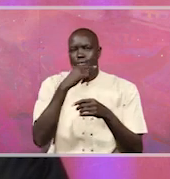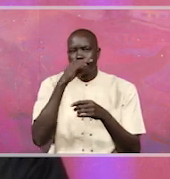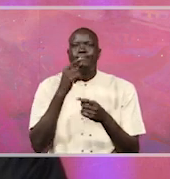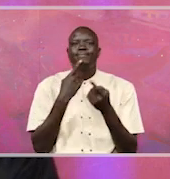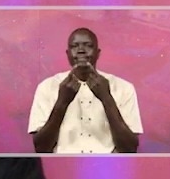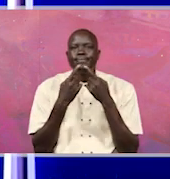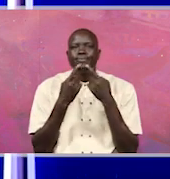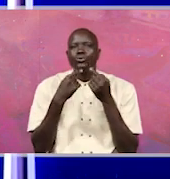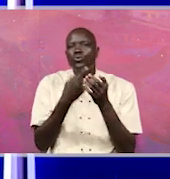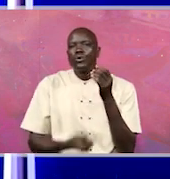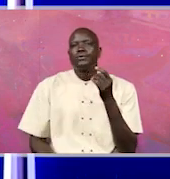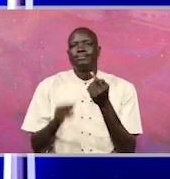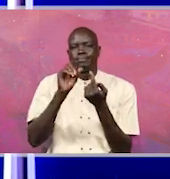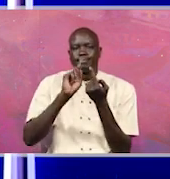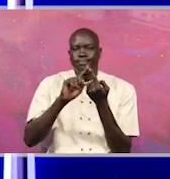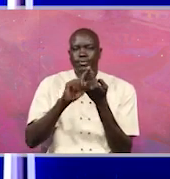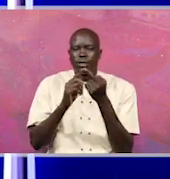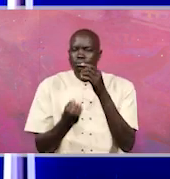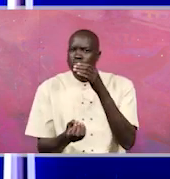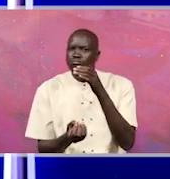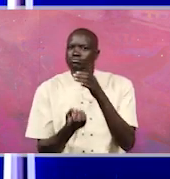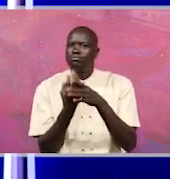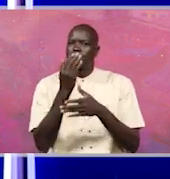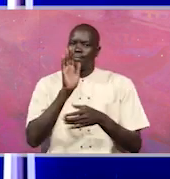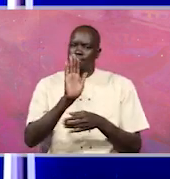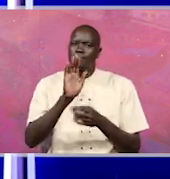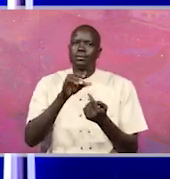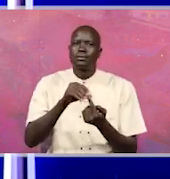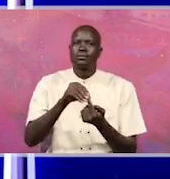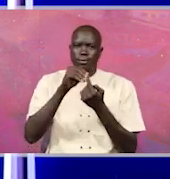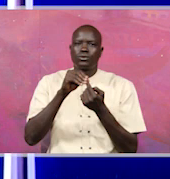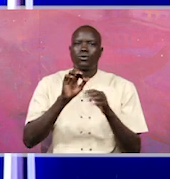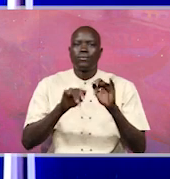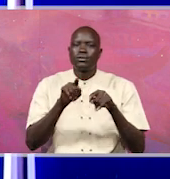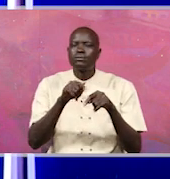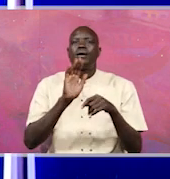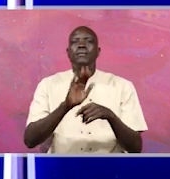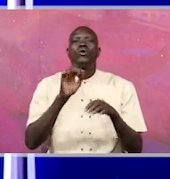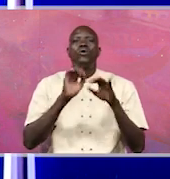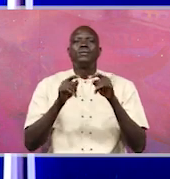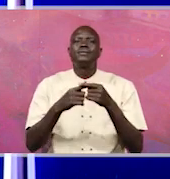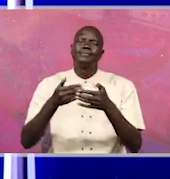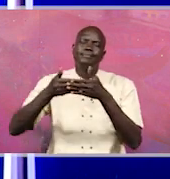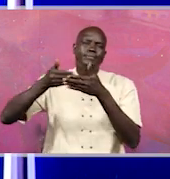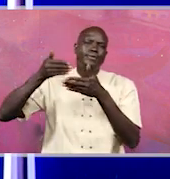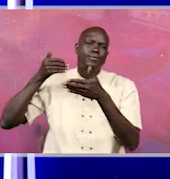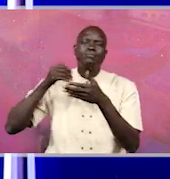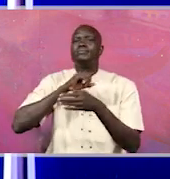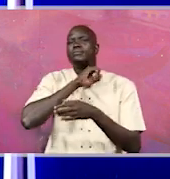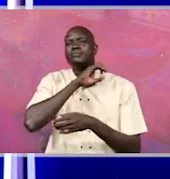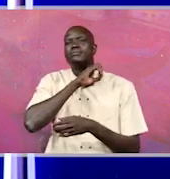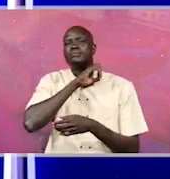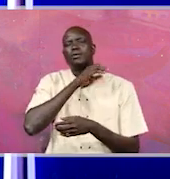Nation Address was the creation of this inspection unit within Statehouse. But we have had a lot of complaints about